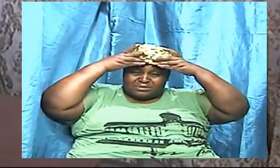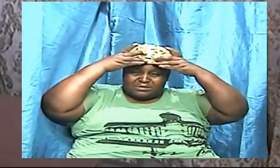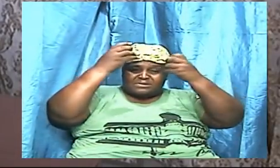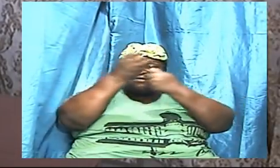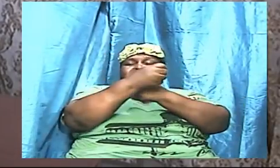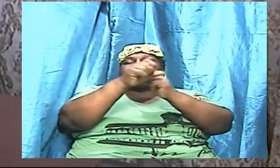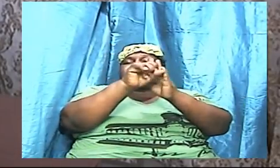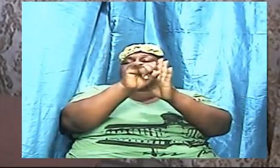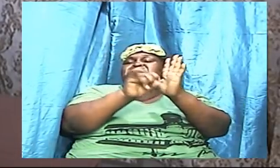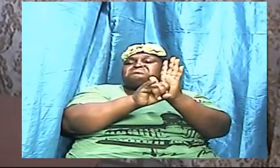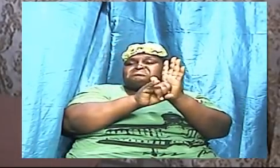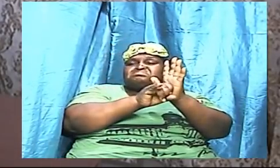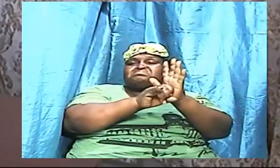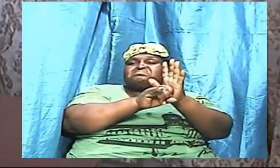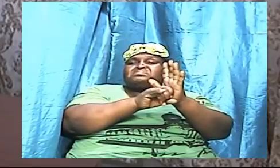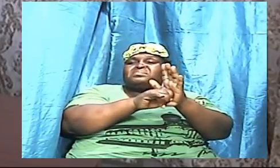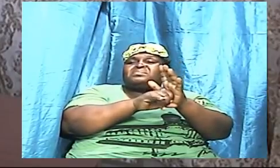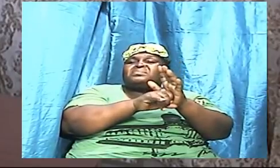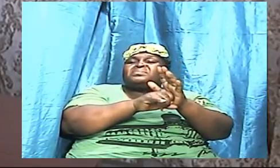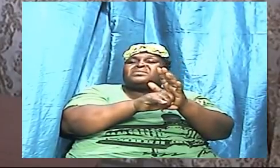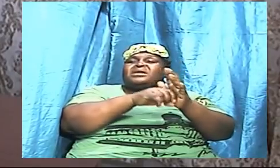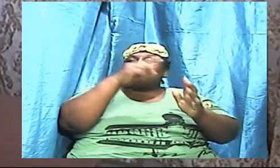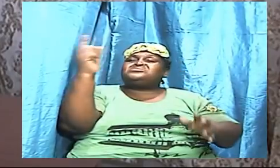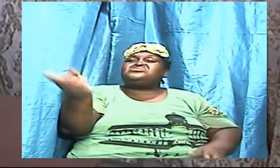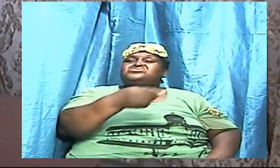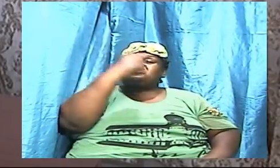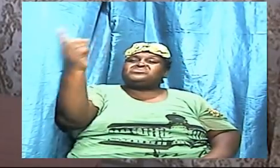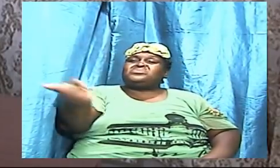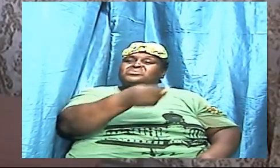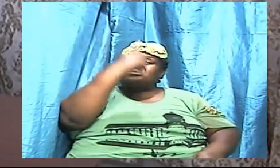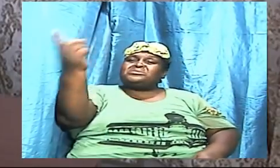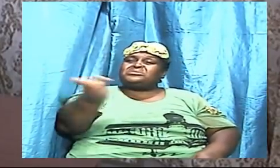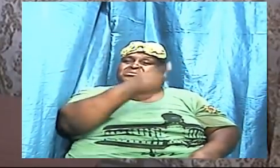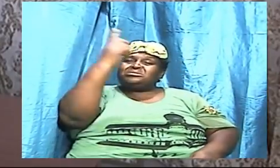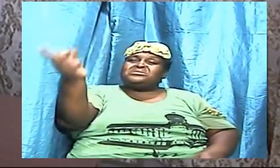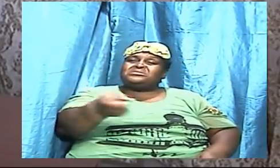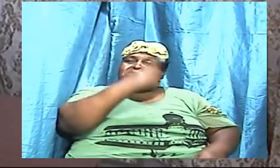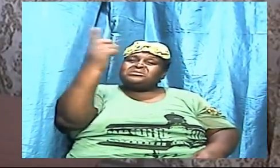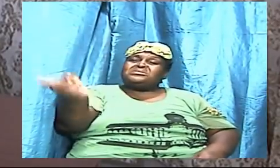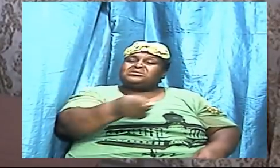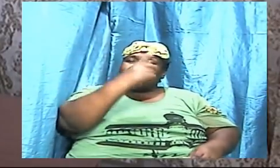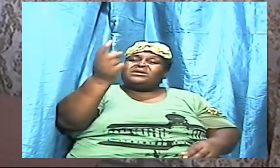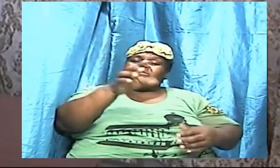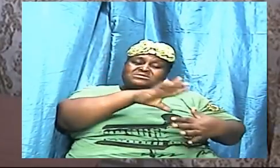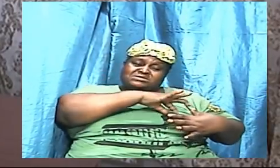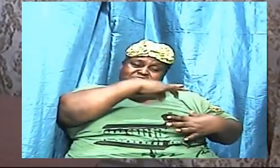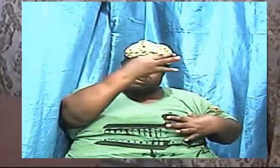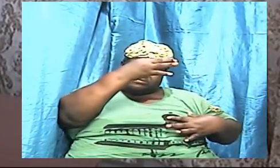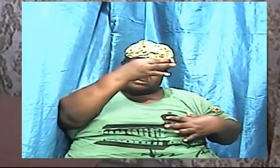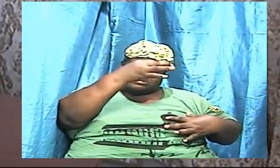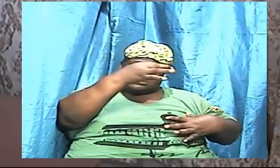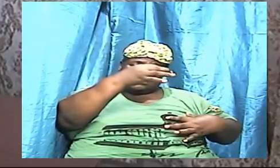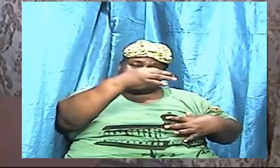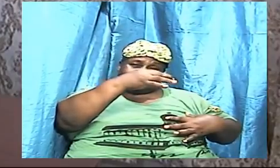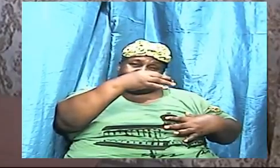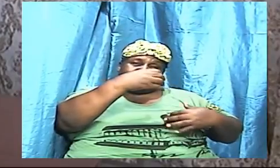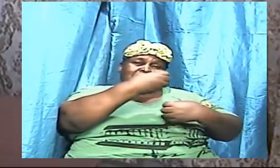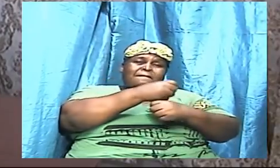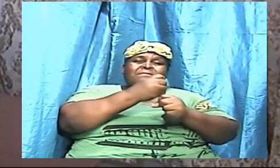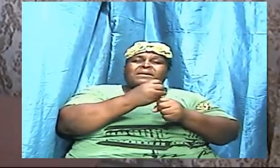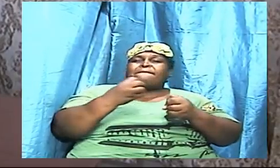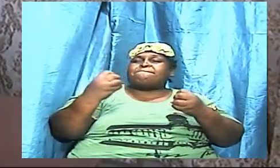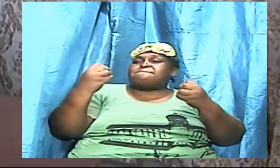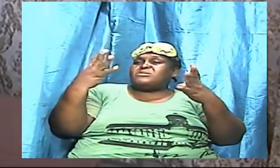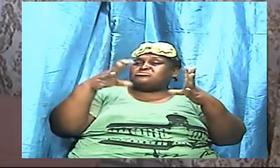of salvation spirit, which is the word of God. We made much out of that scripture.